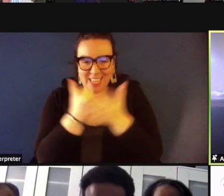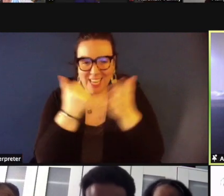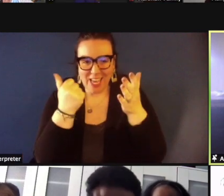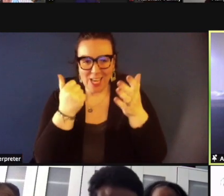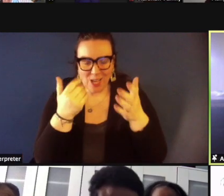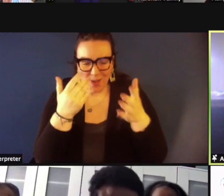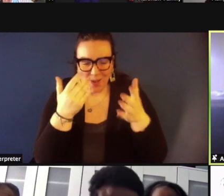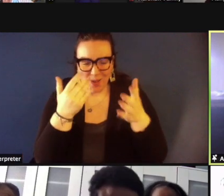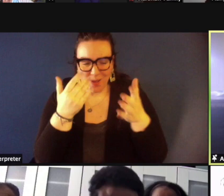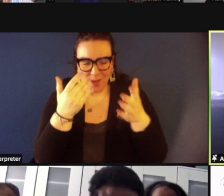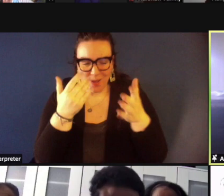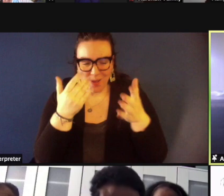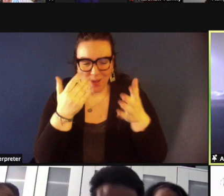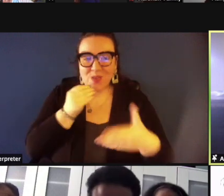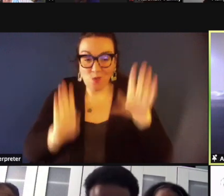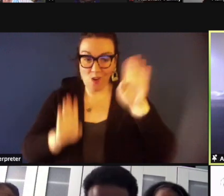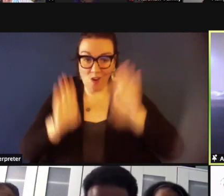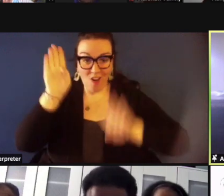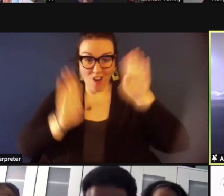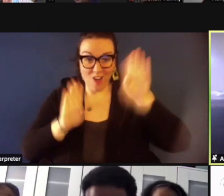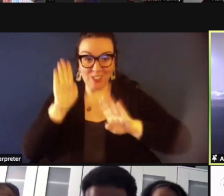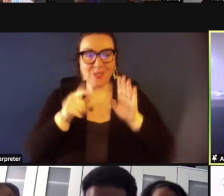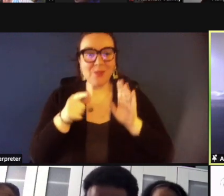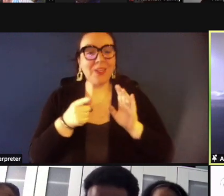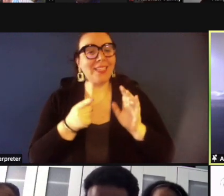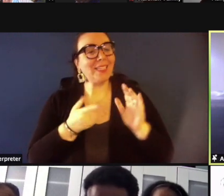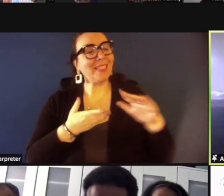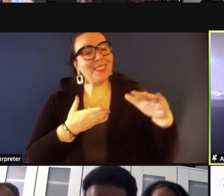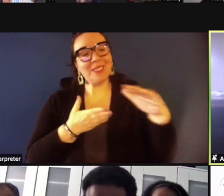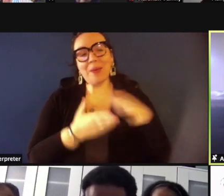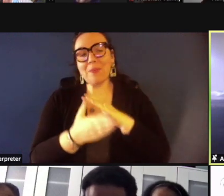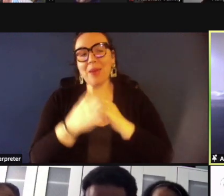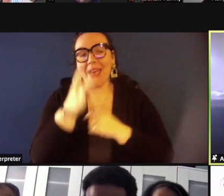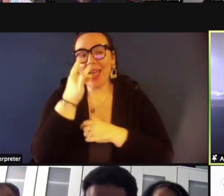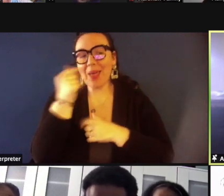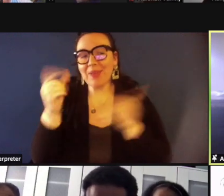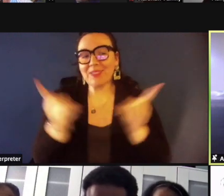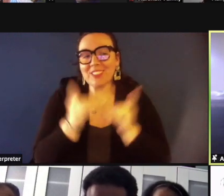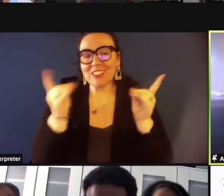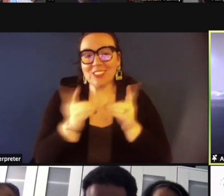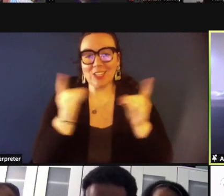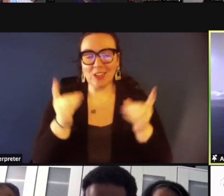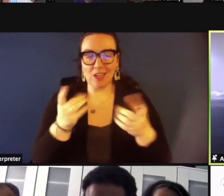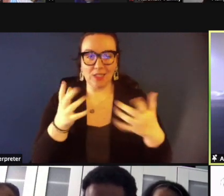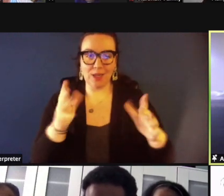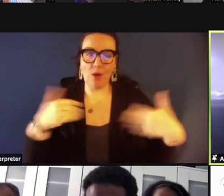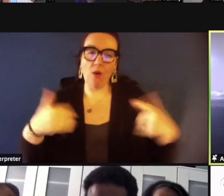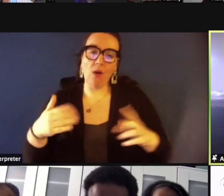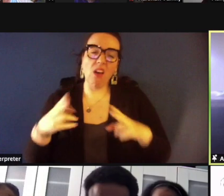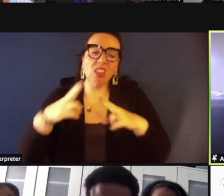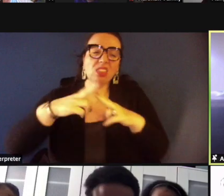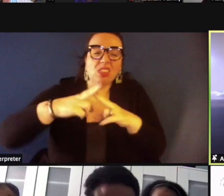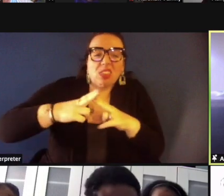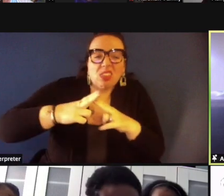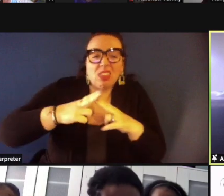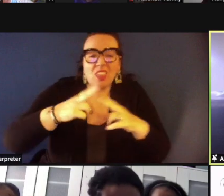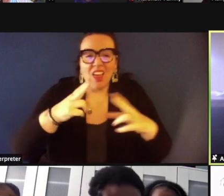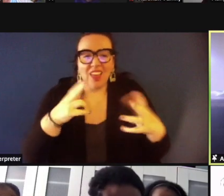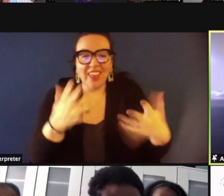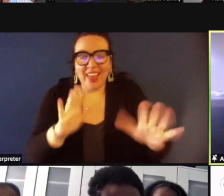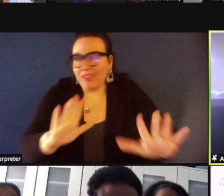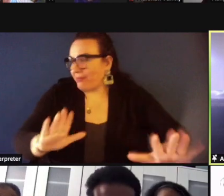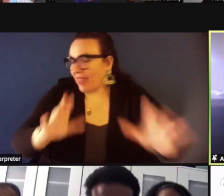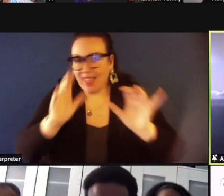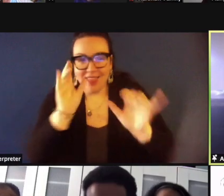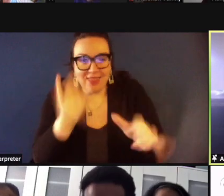where his um baked goods have always been like the prize possession like the greatest